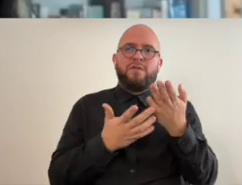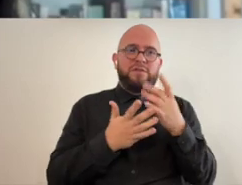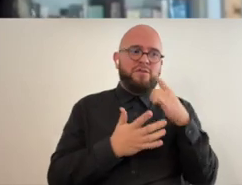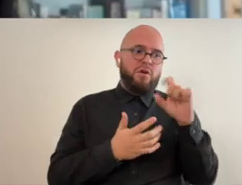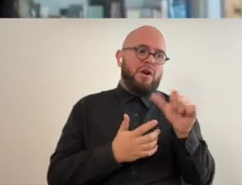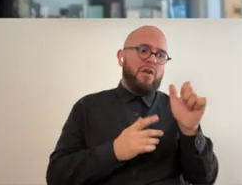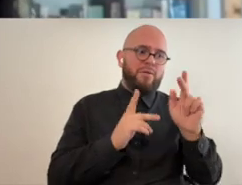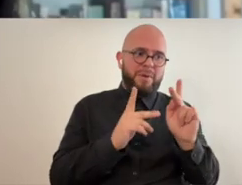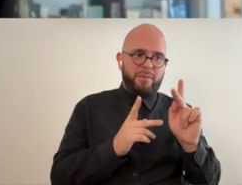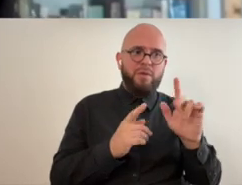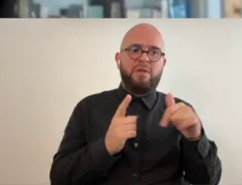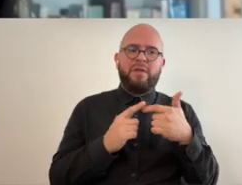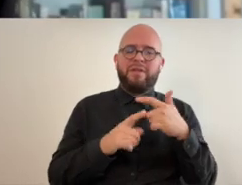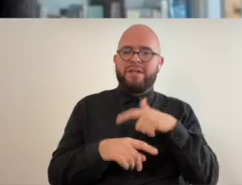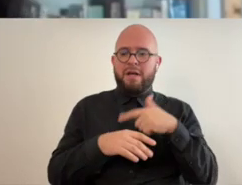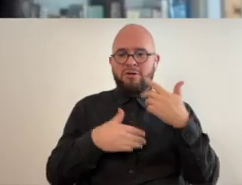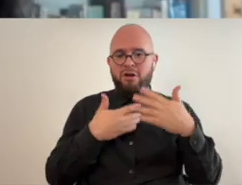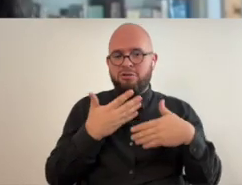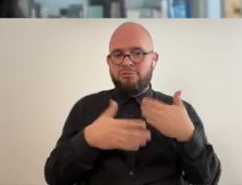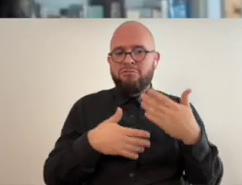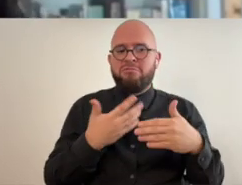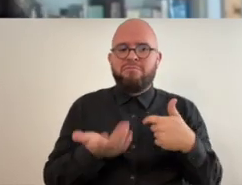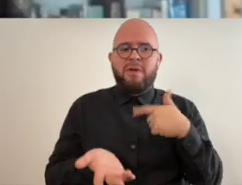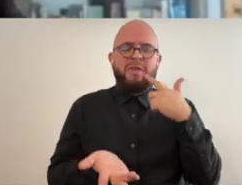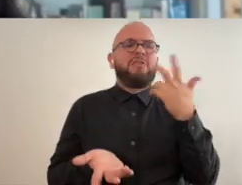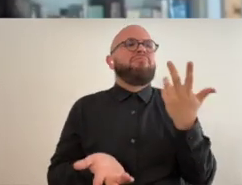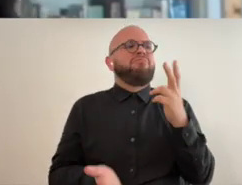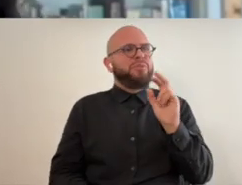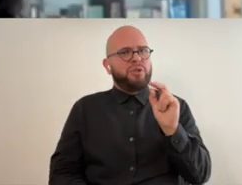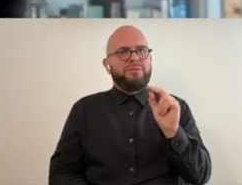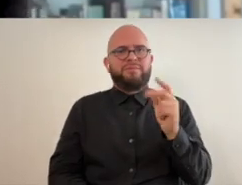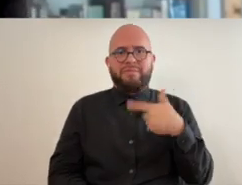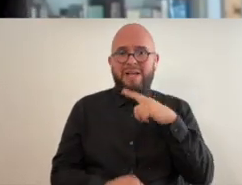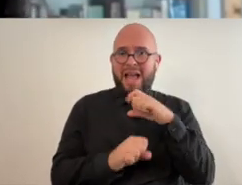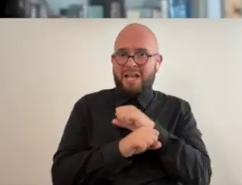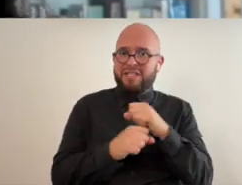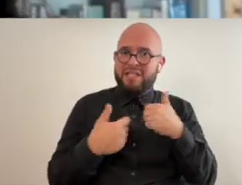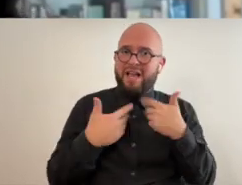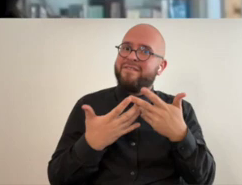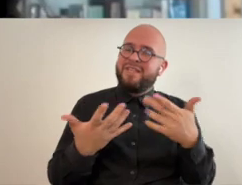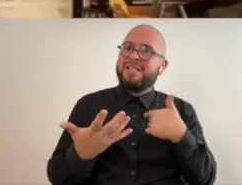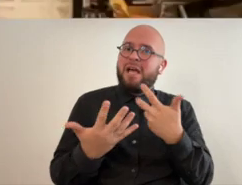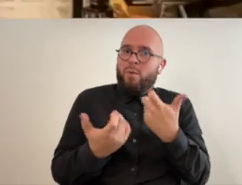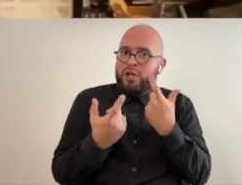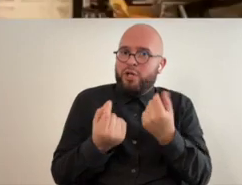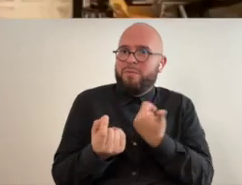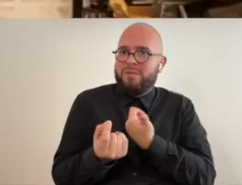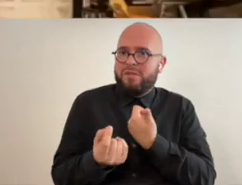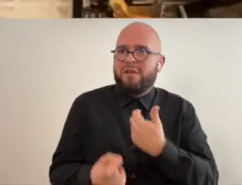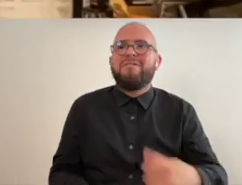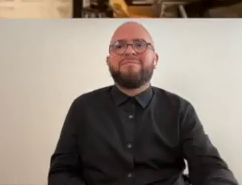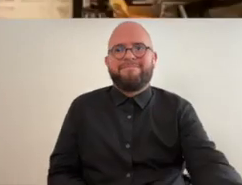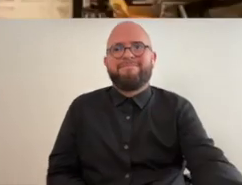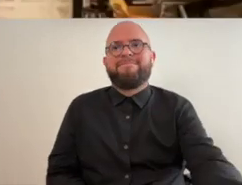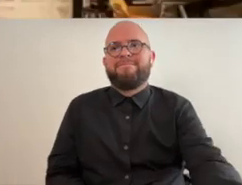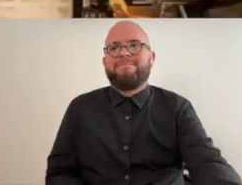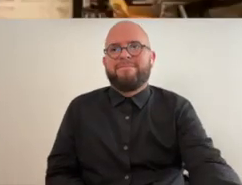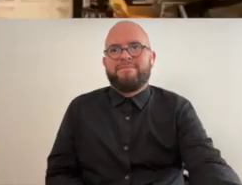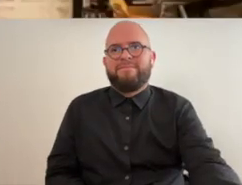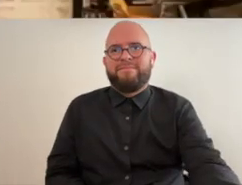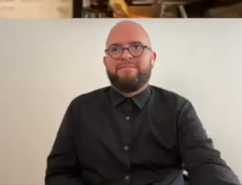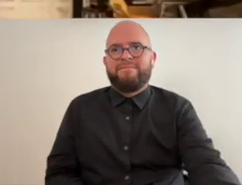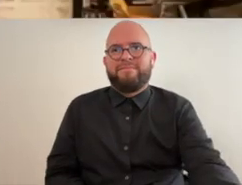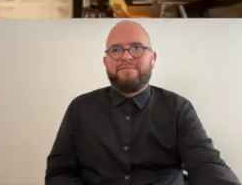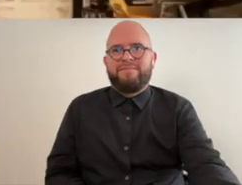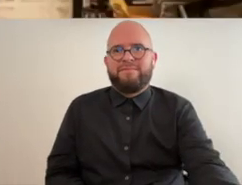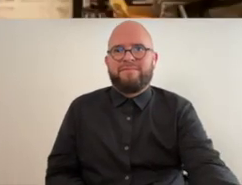and it took a while to just say you know what nope that i actually have things i really want to do that makes sense and that's what i also now